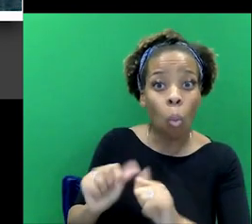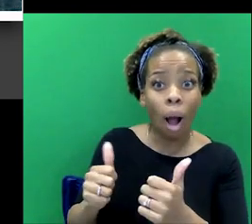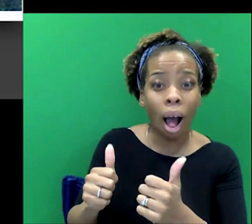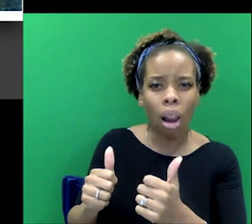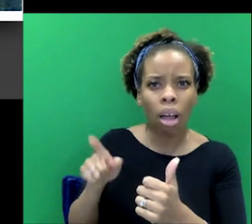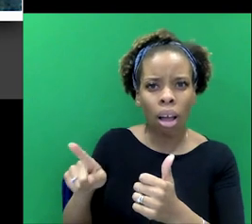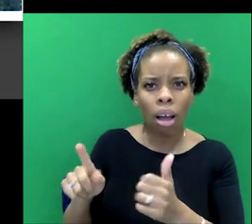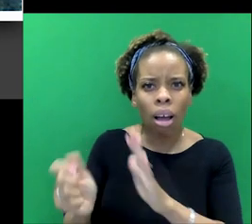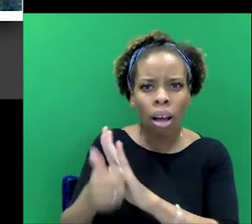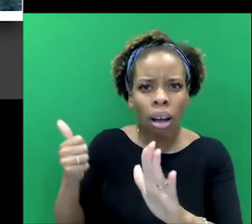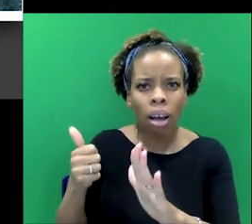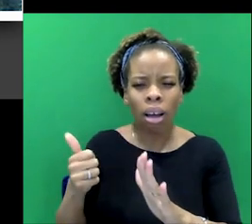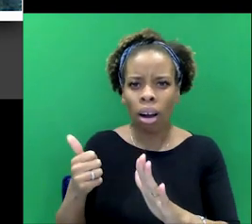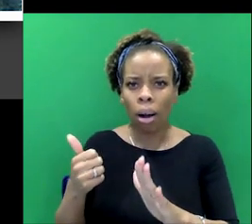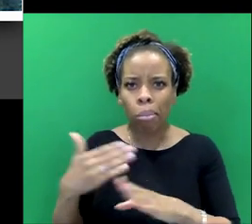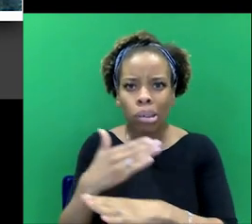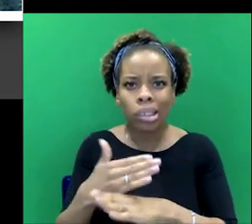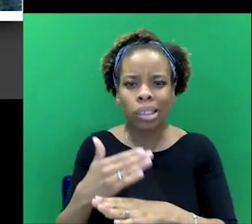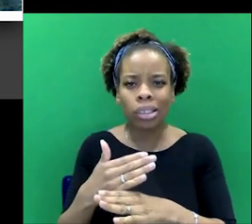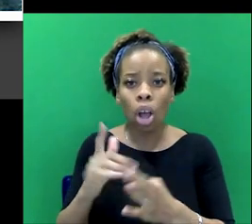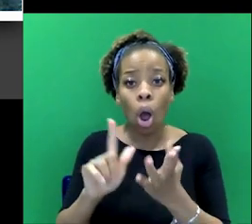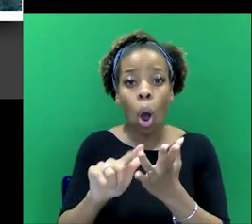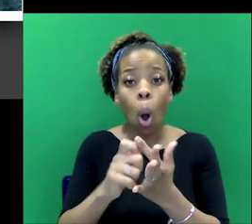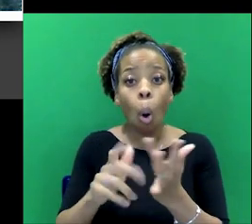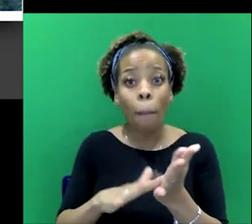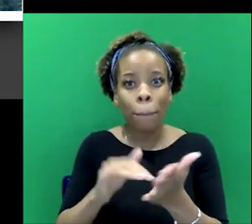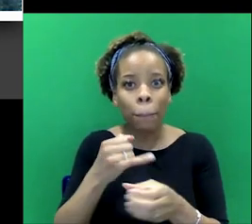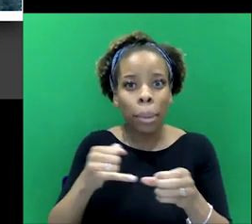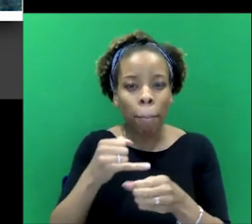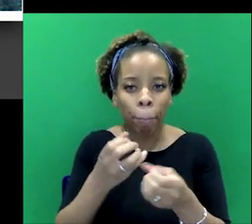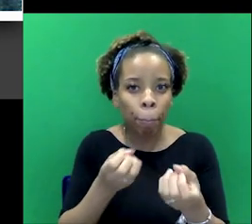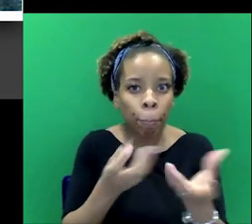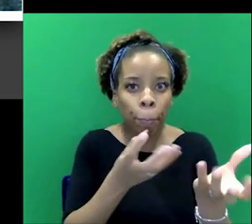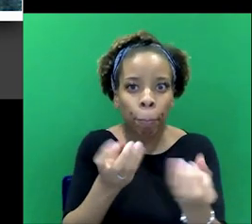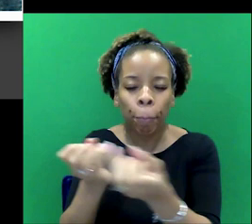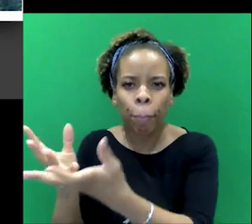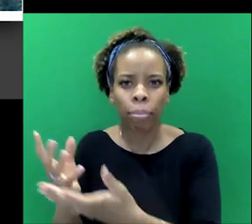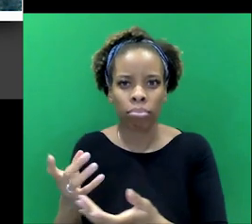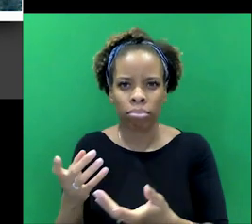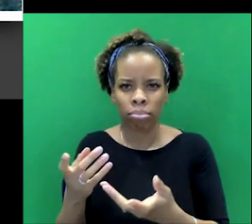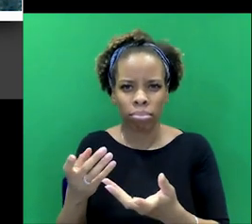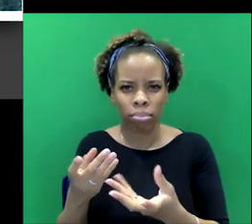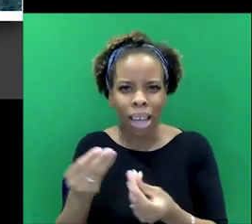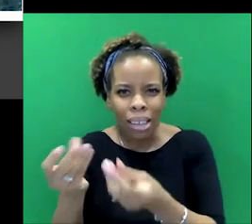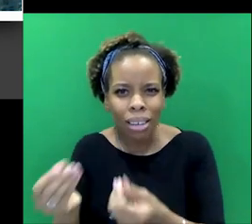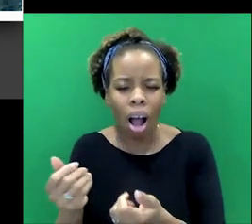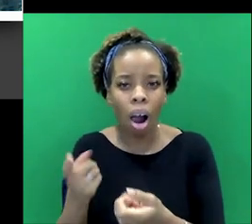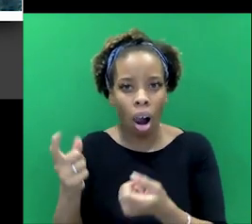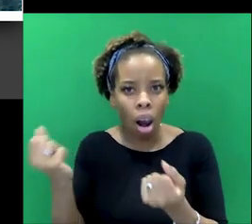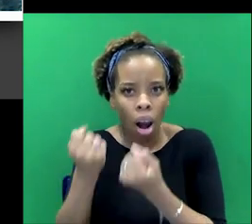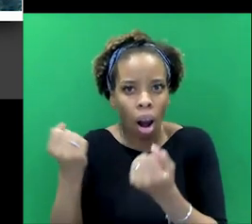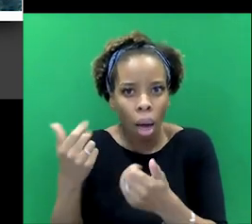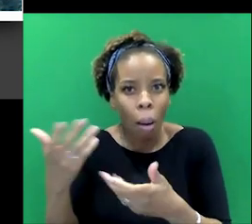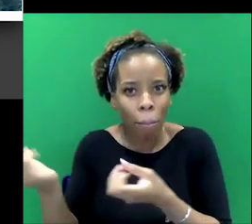business in cotton, textiles, even the opium trade. They fly the ships. And Shapurji is